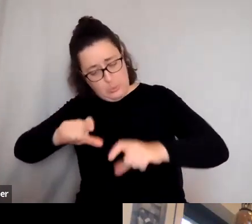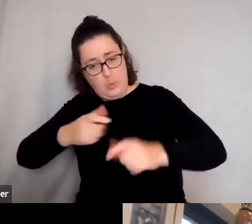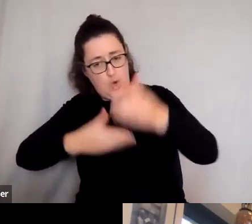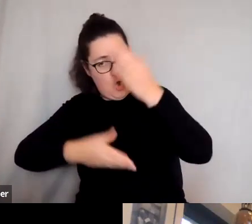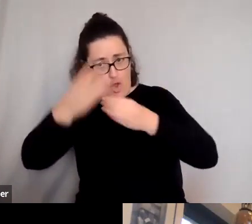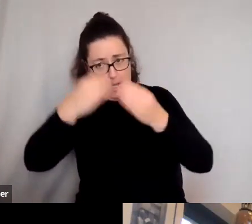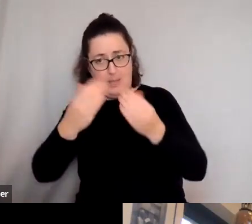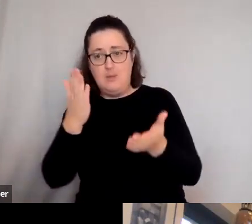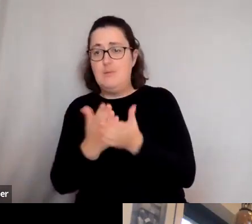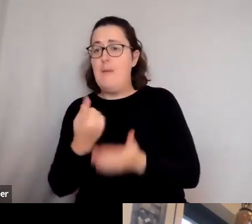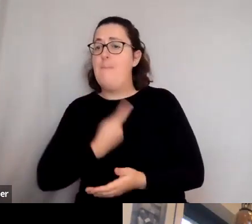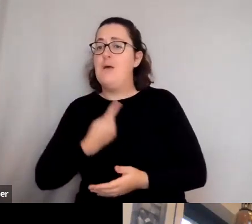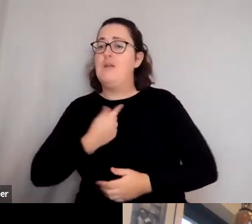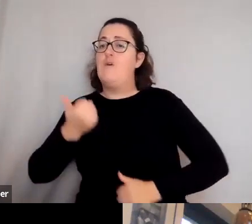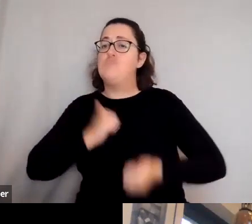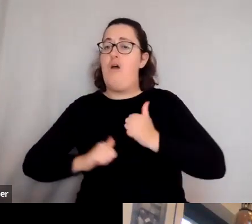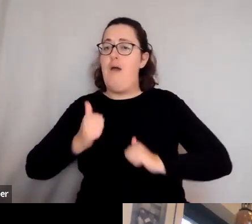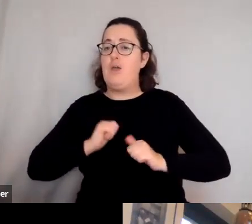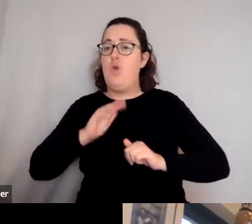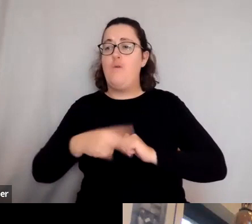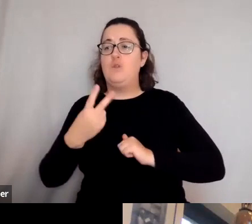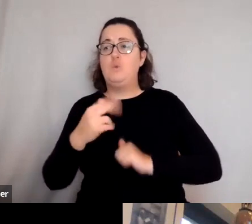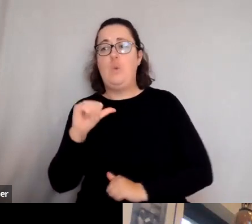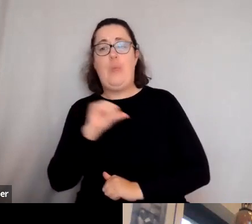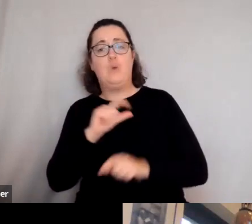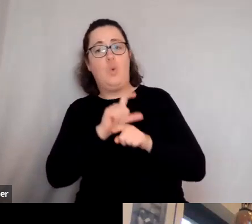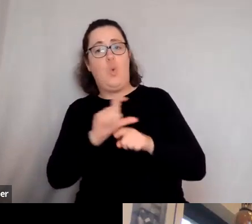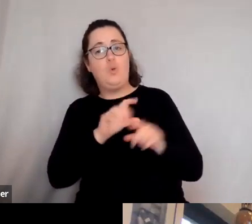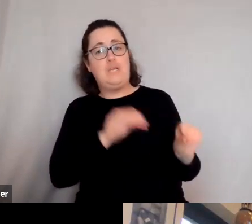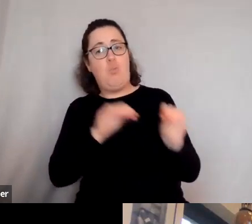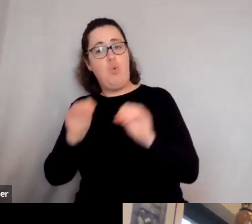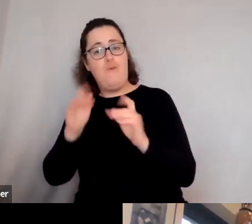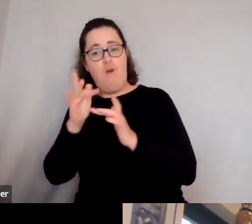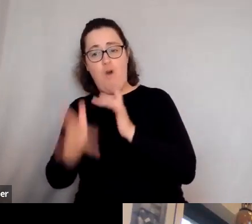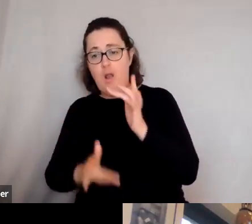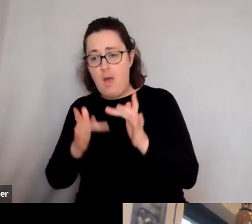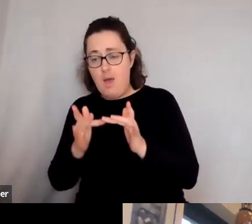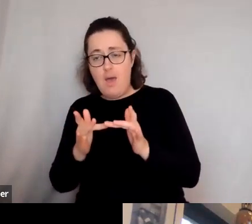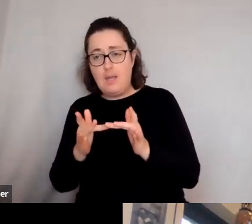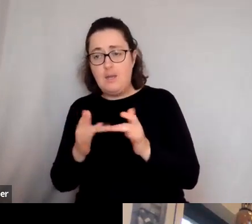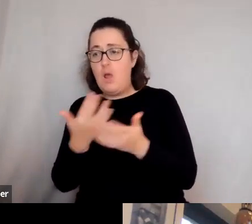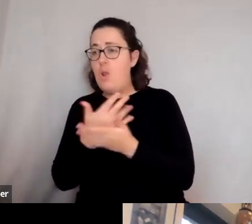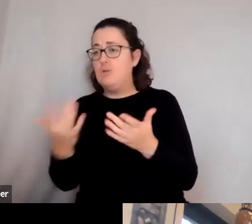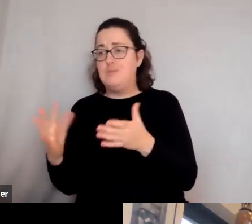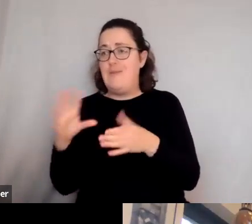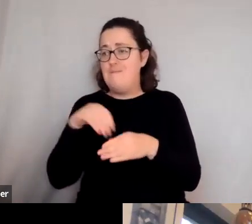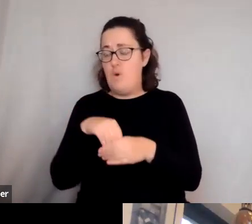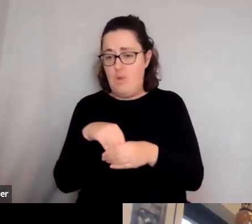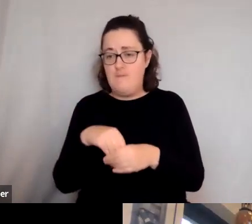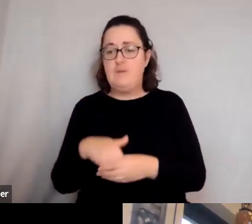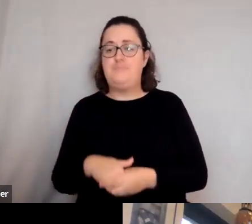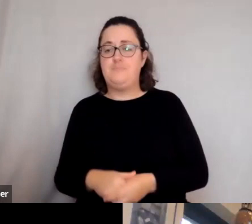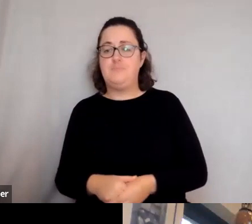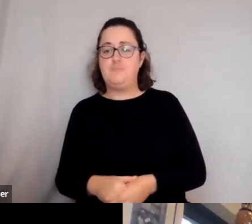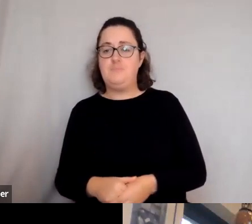take huge pride in that we now have over 2,000 of our courses at CityLit online, and a lot of people are engaging on them. and,